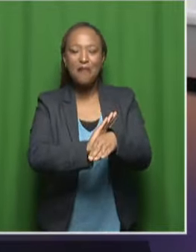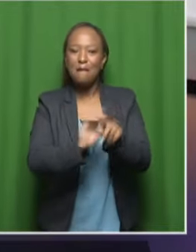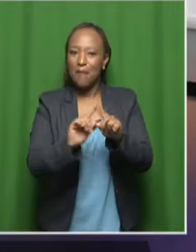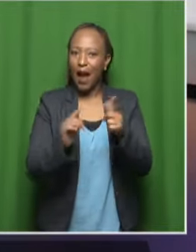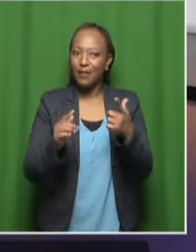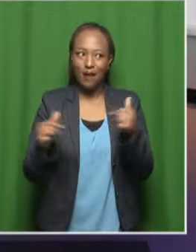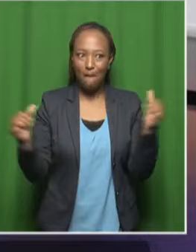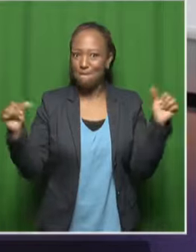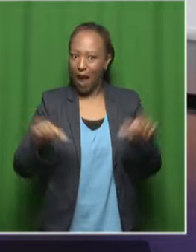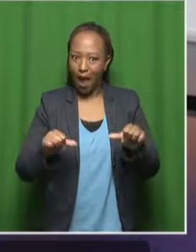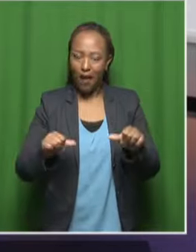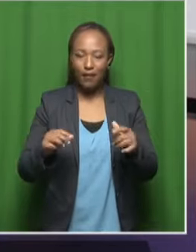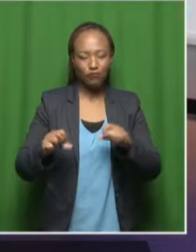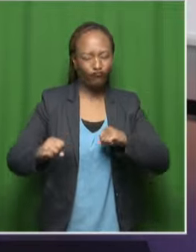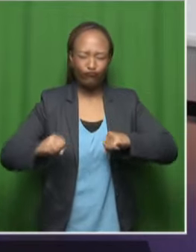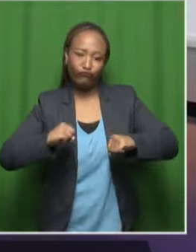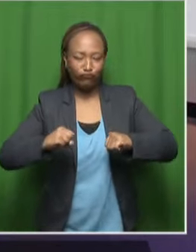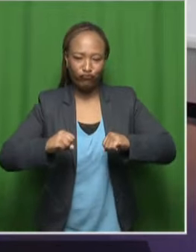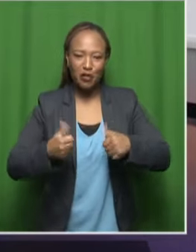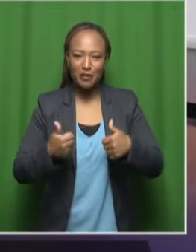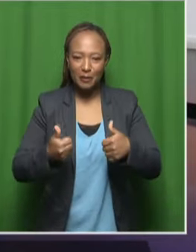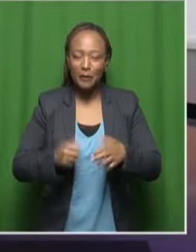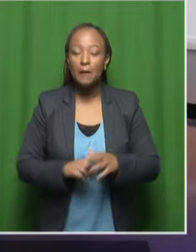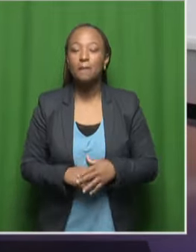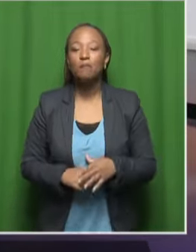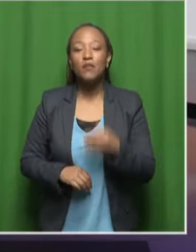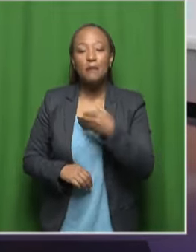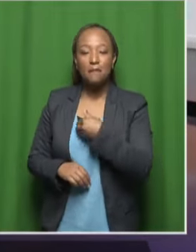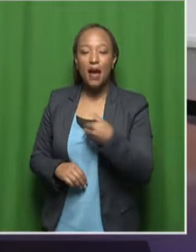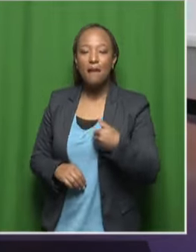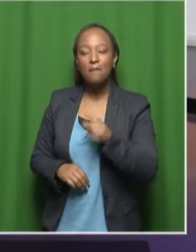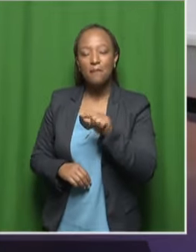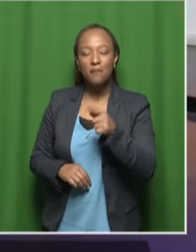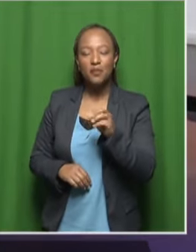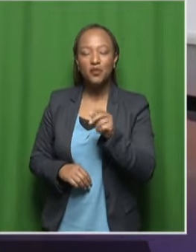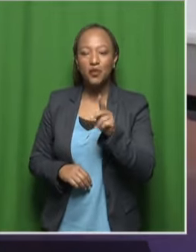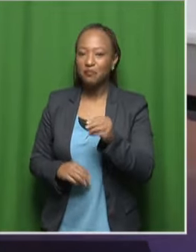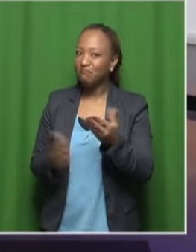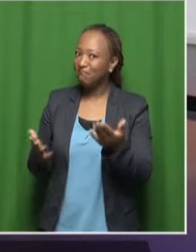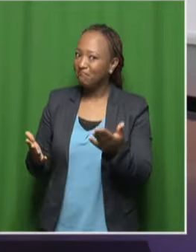working with Babatimi on this film, Mam Tohunga, and how that was like for you.